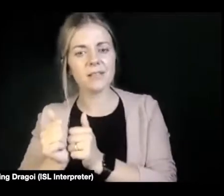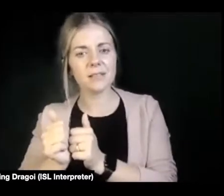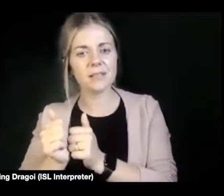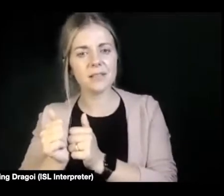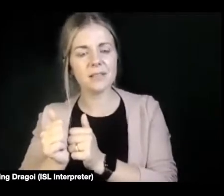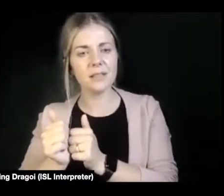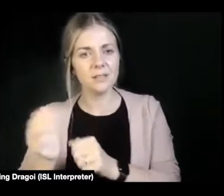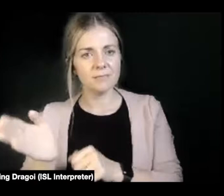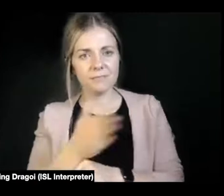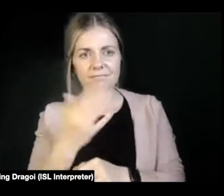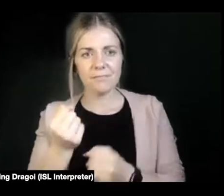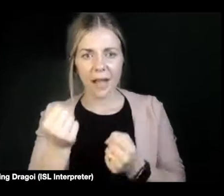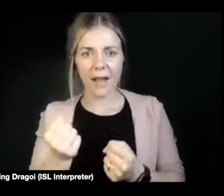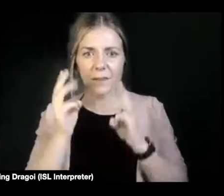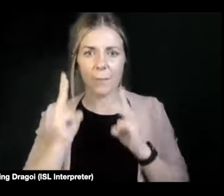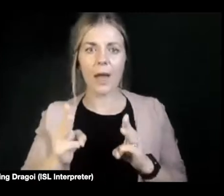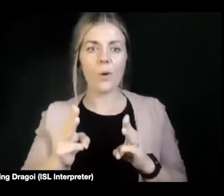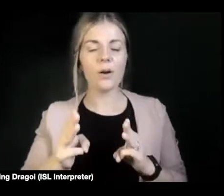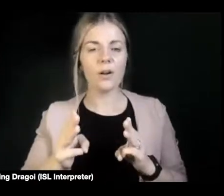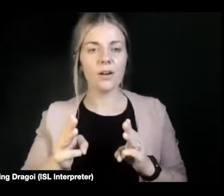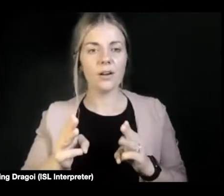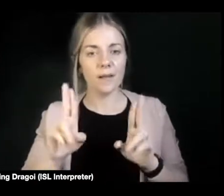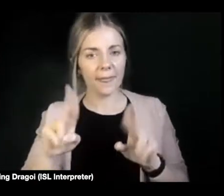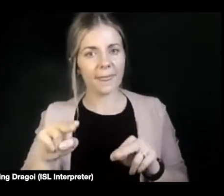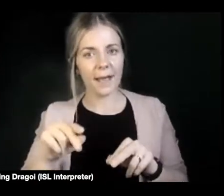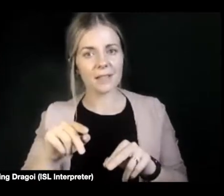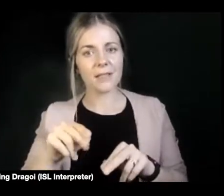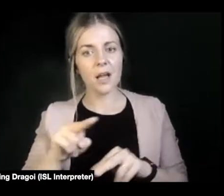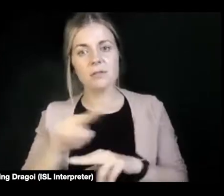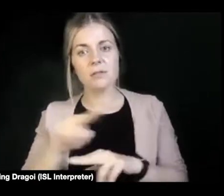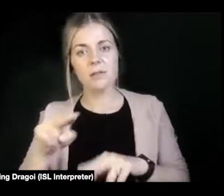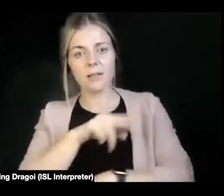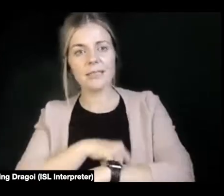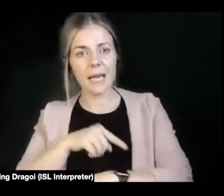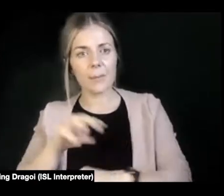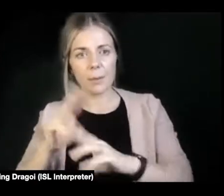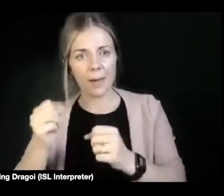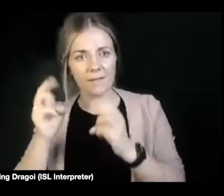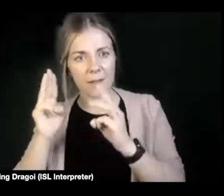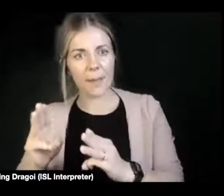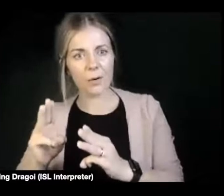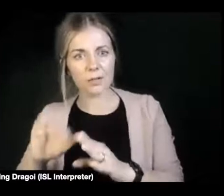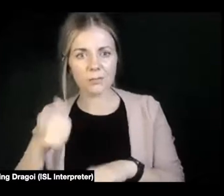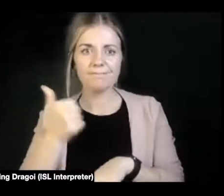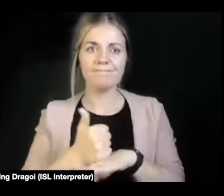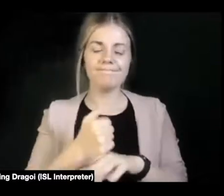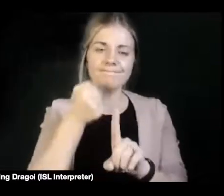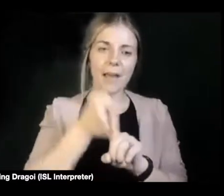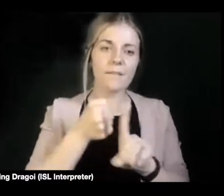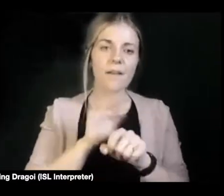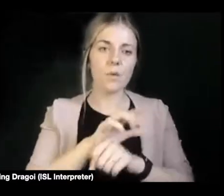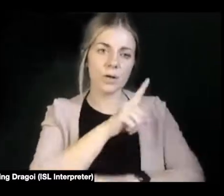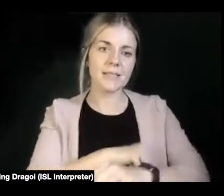have a role in showing up among disabled people to recognise that they're not the experts as well.